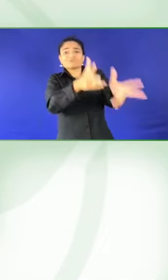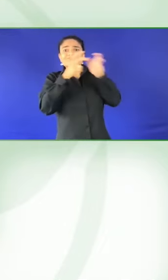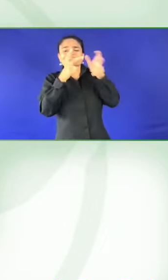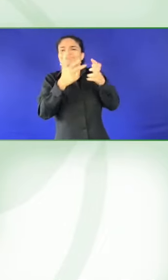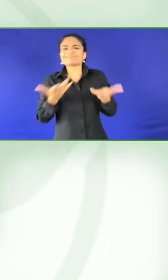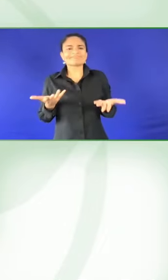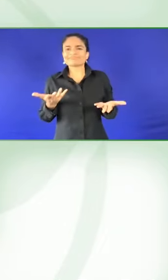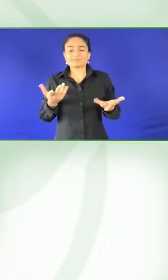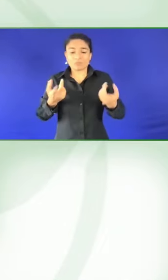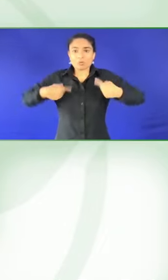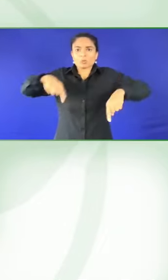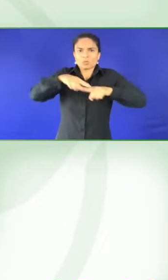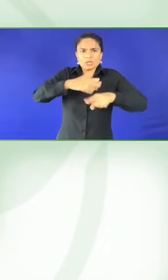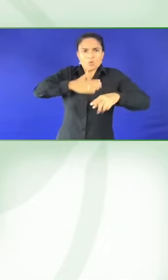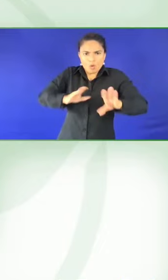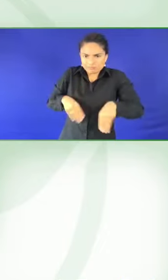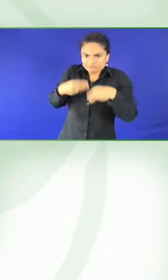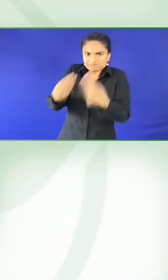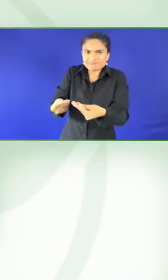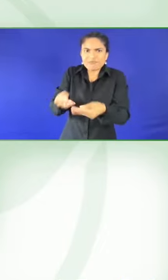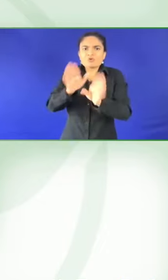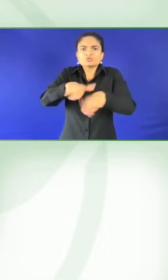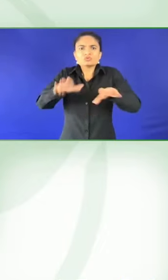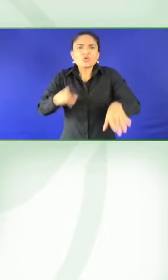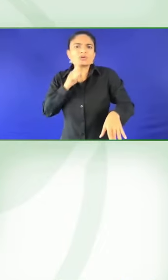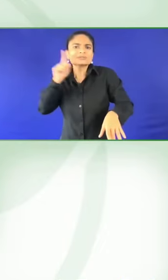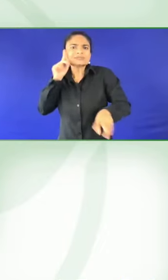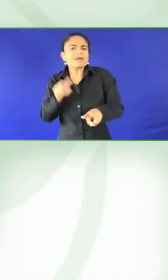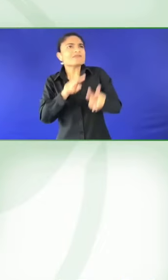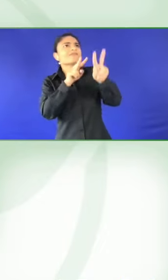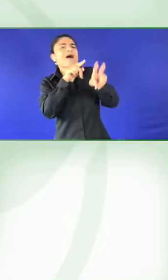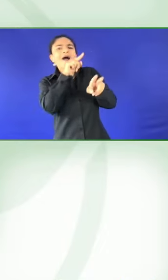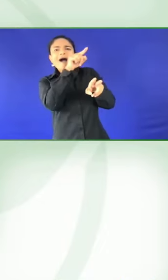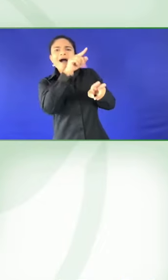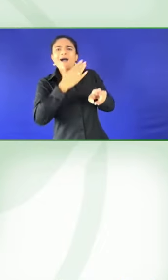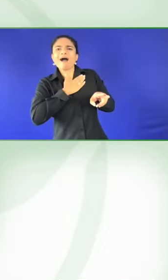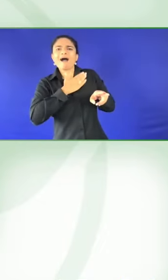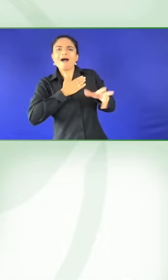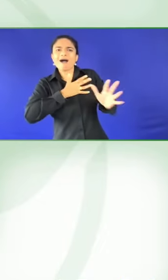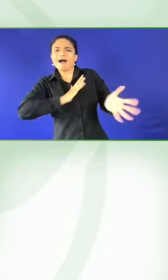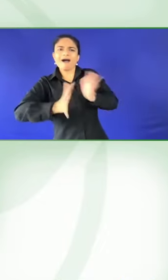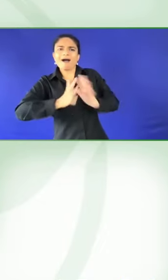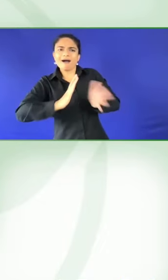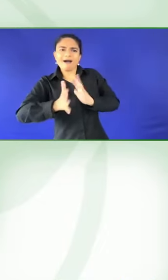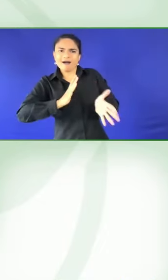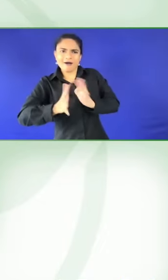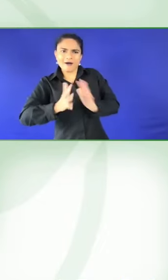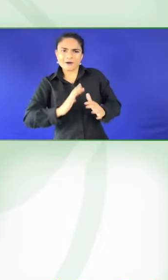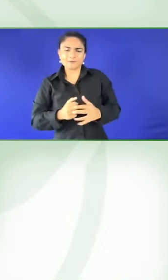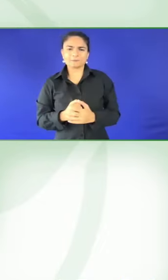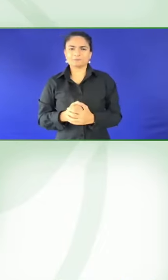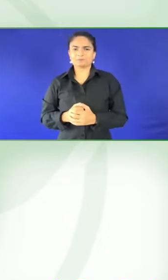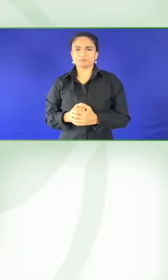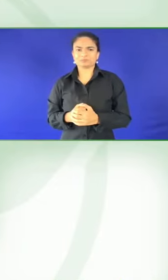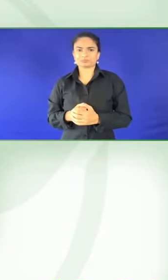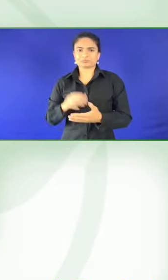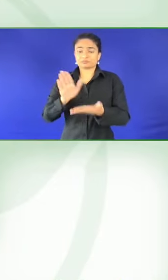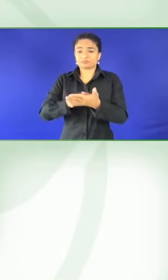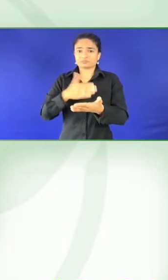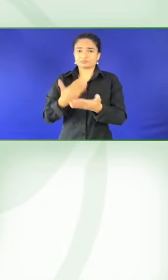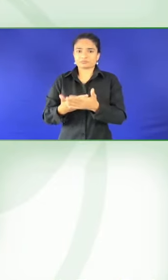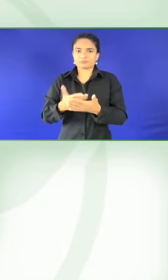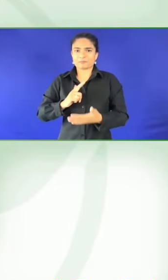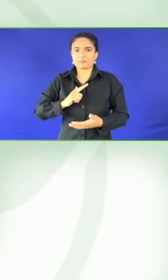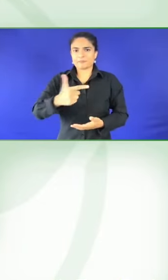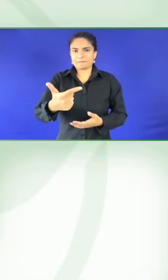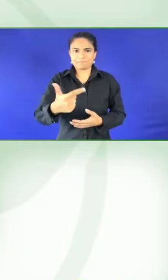as storytellers and really develop that sense of we are both deaf. We have many things that are same and can connect in that